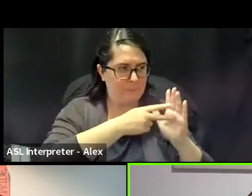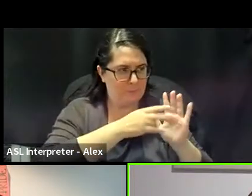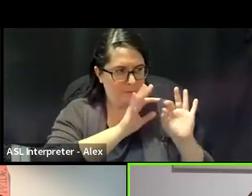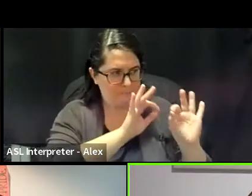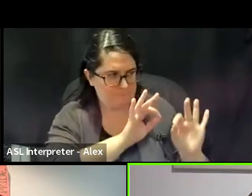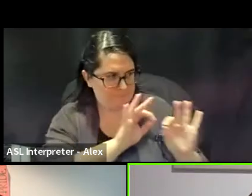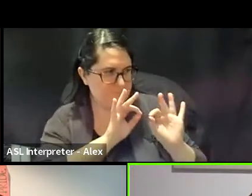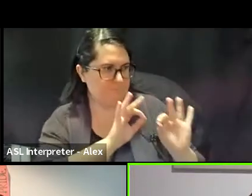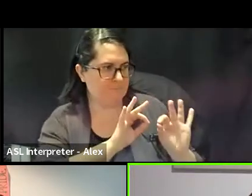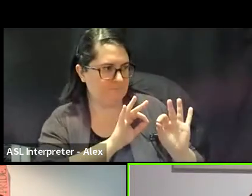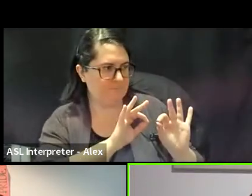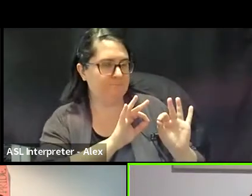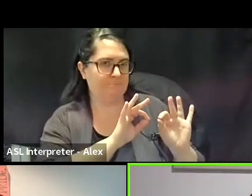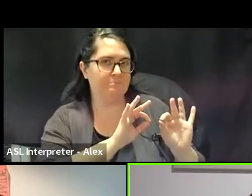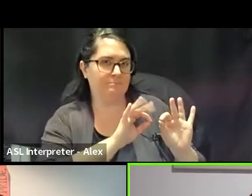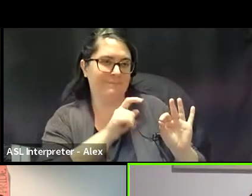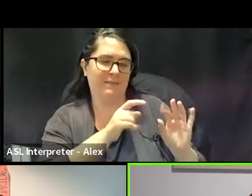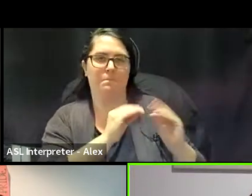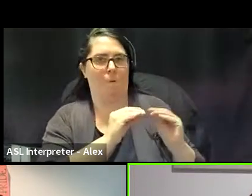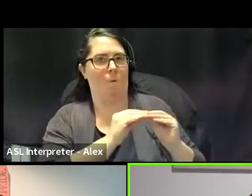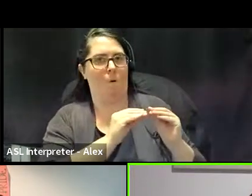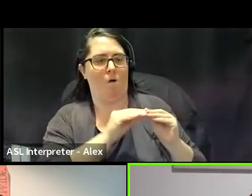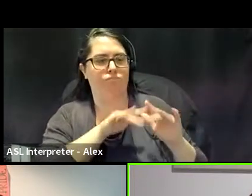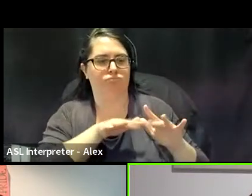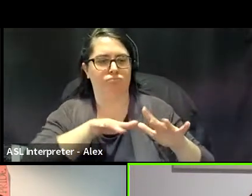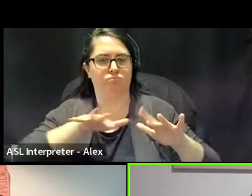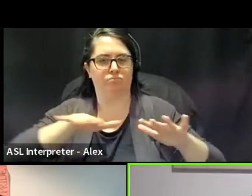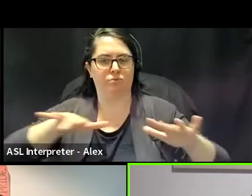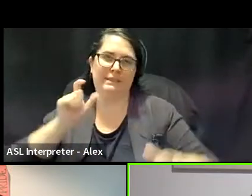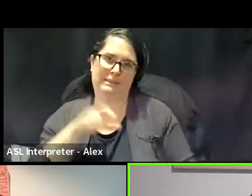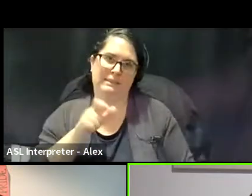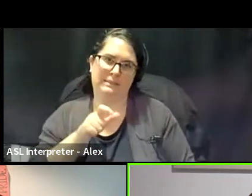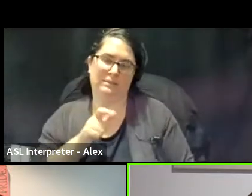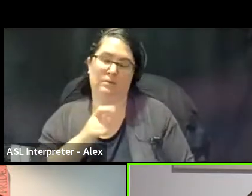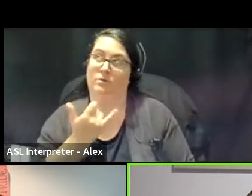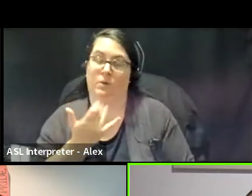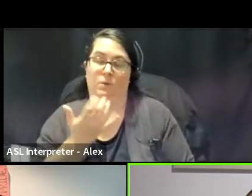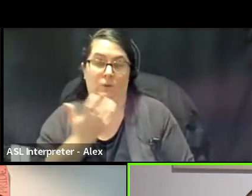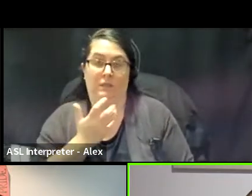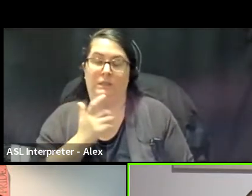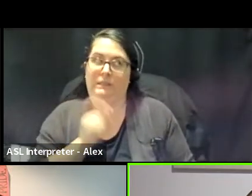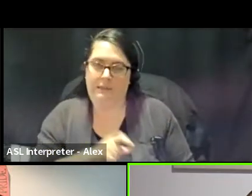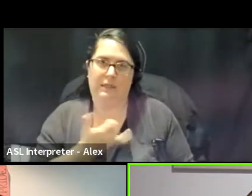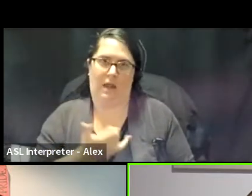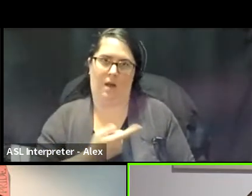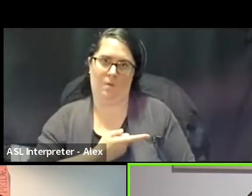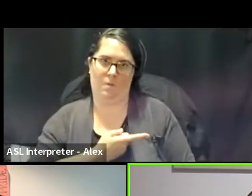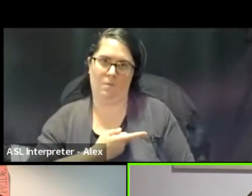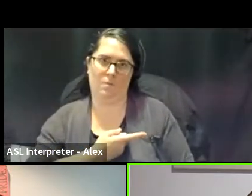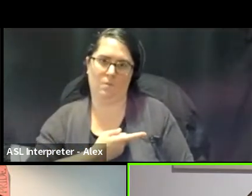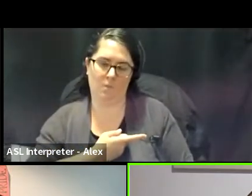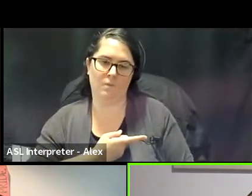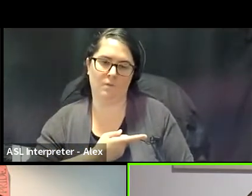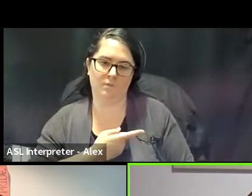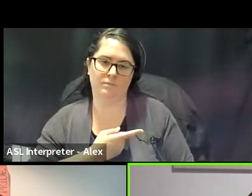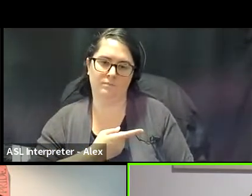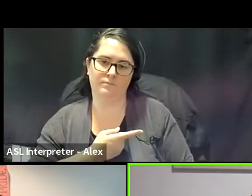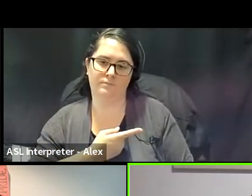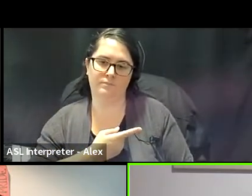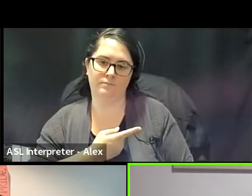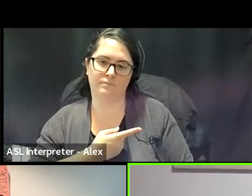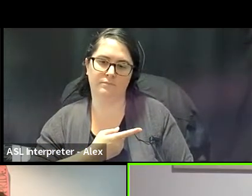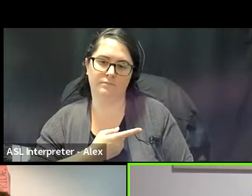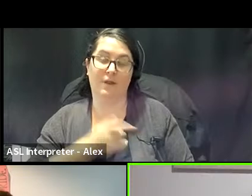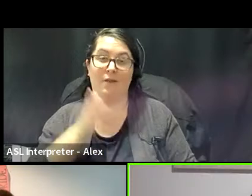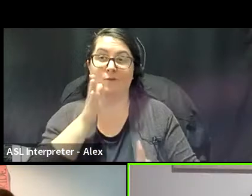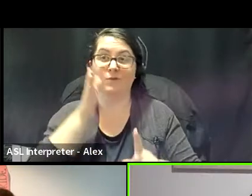And that's what we need right now, more than ever, and that the future